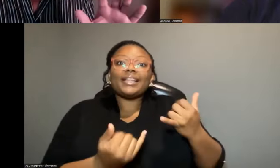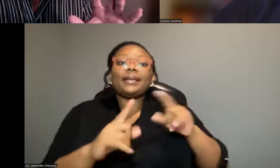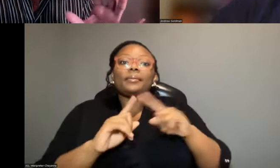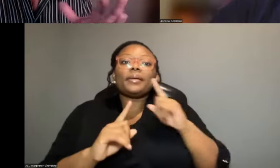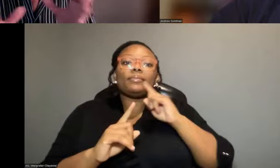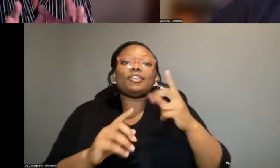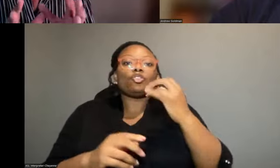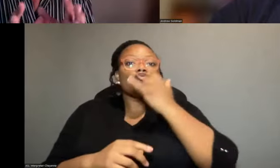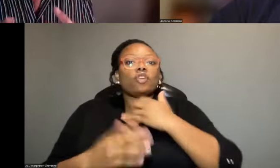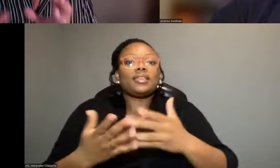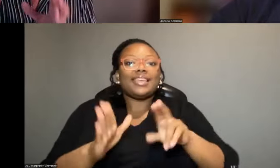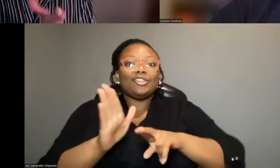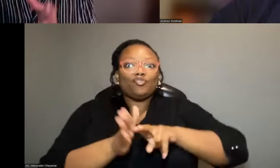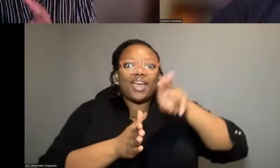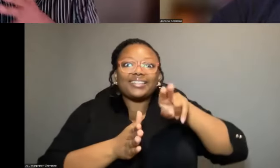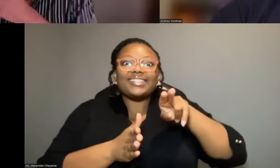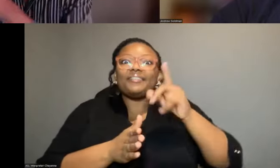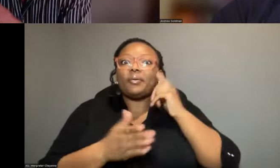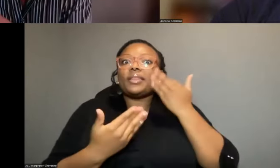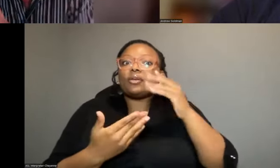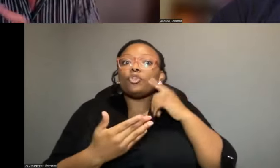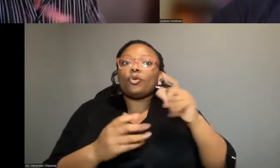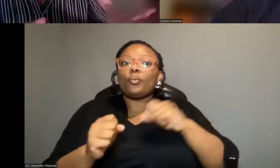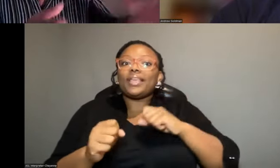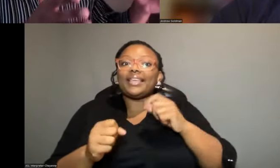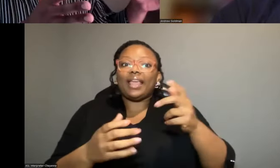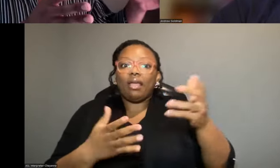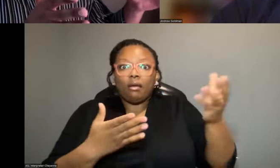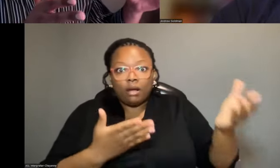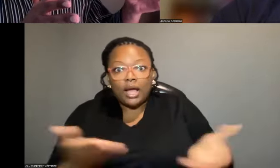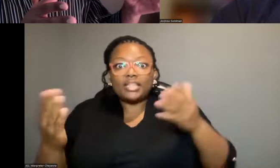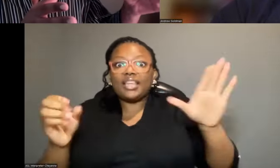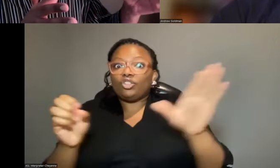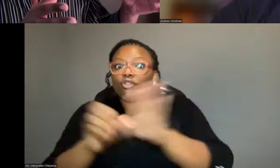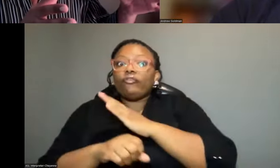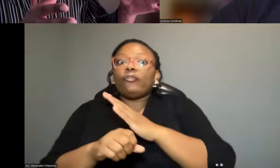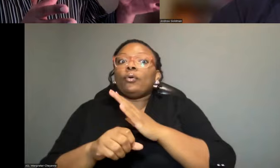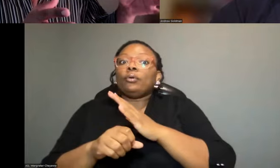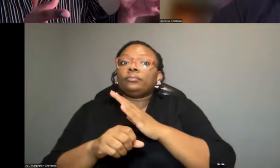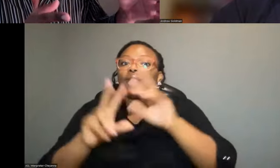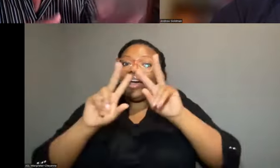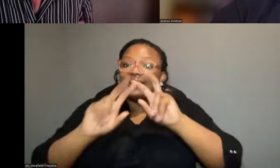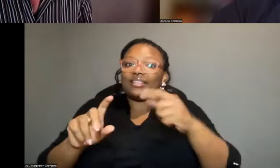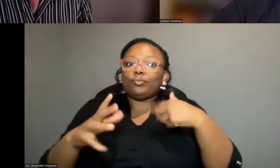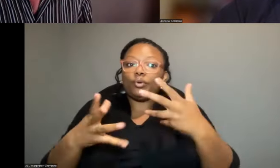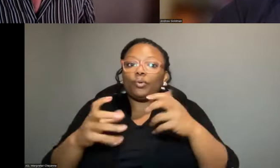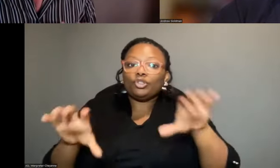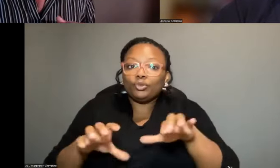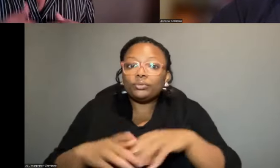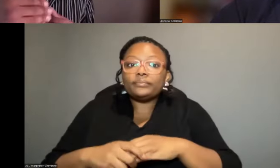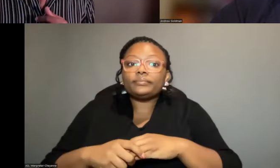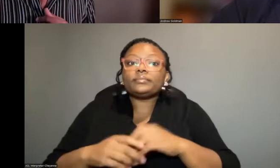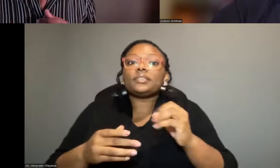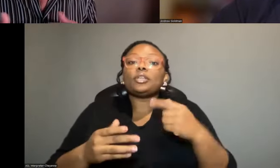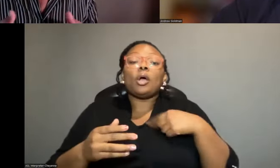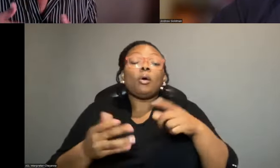completely the wrong thing to excavate without knowing that we can actually undertake the full suite of analyses that we want to do. So